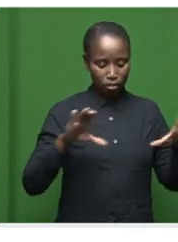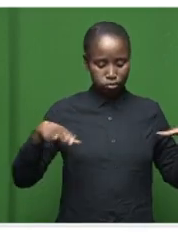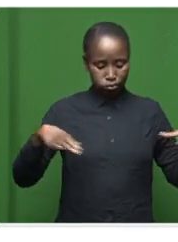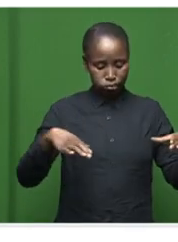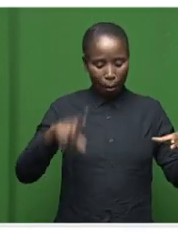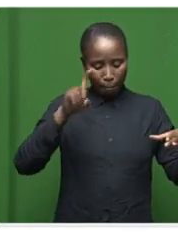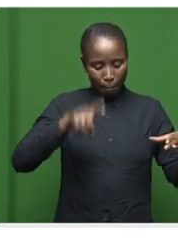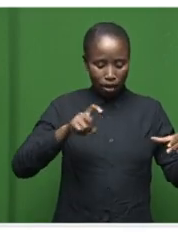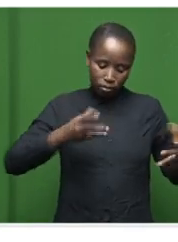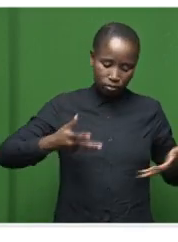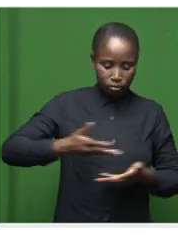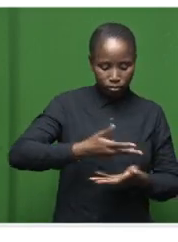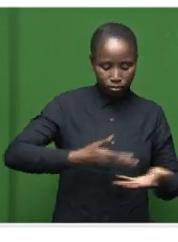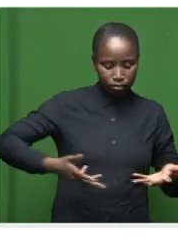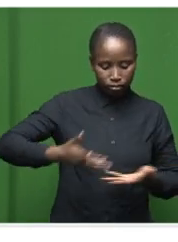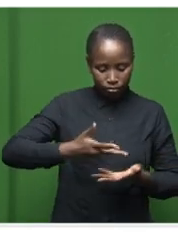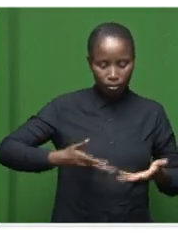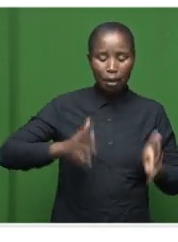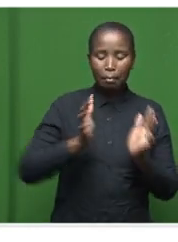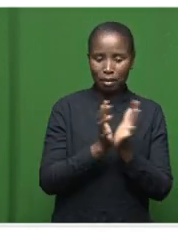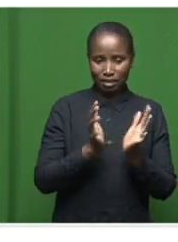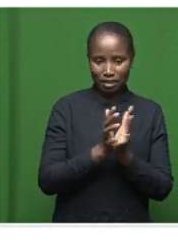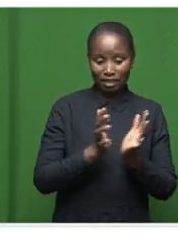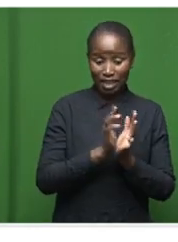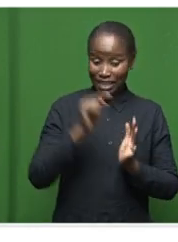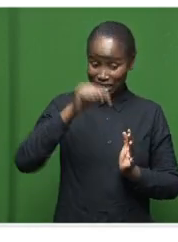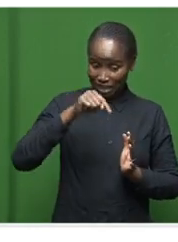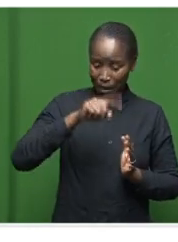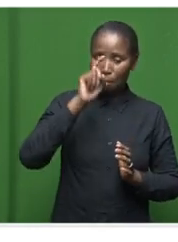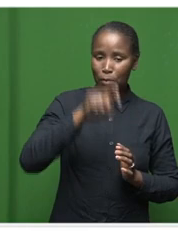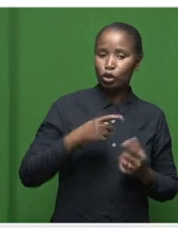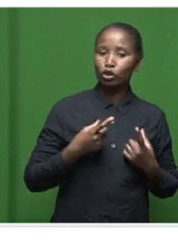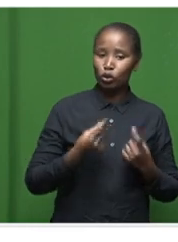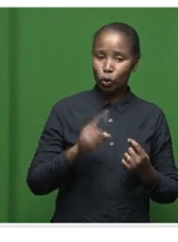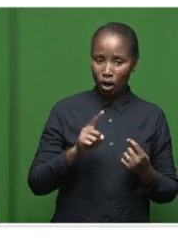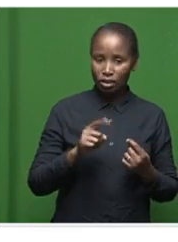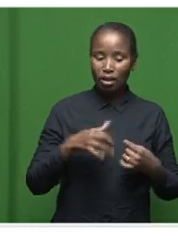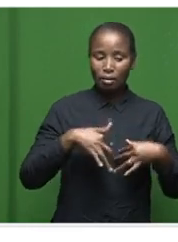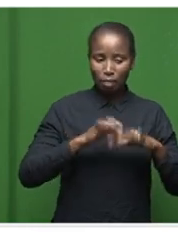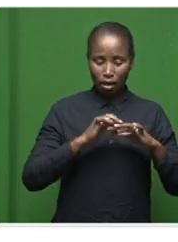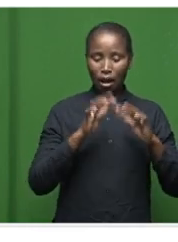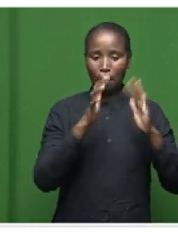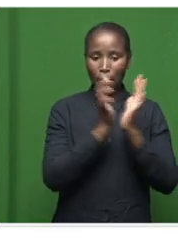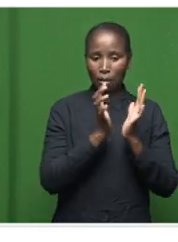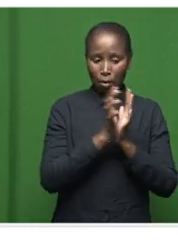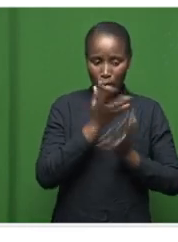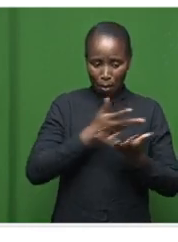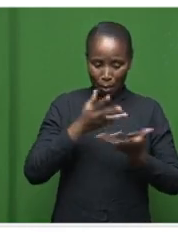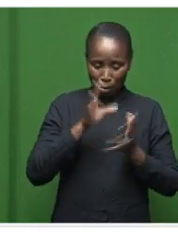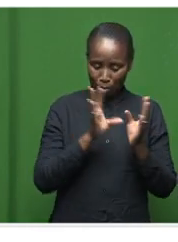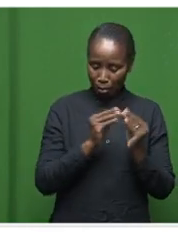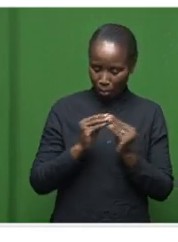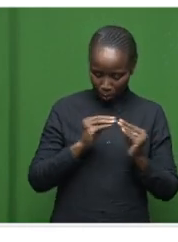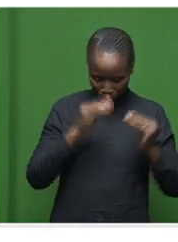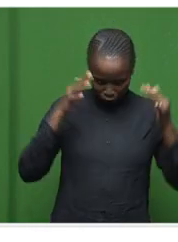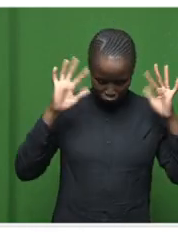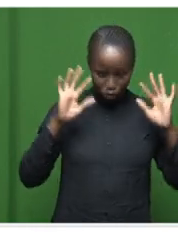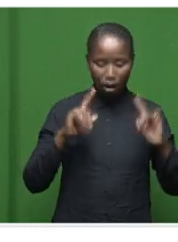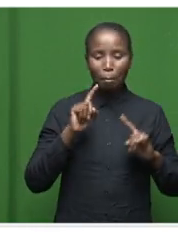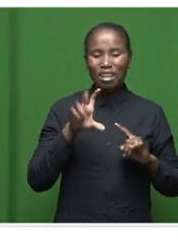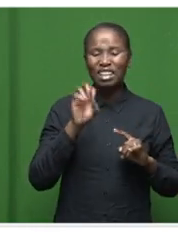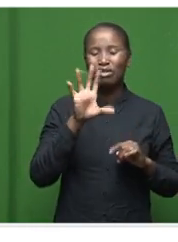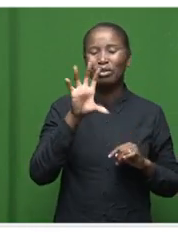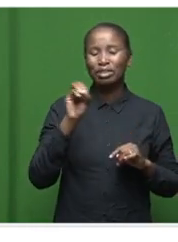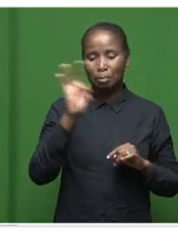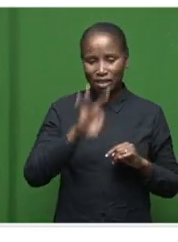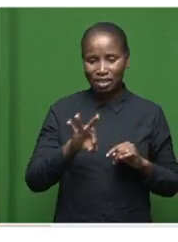and, you know, have a council meeting where they have to, first of all, meet a quorum. And this basically means they've got to be 50%